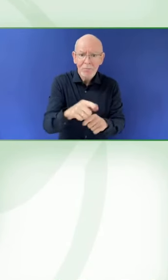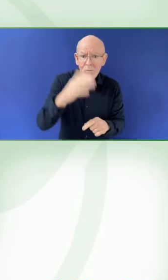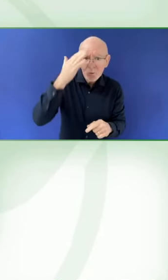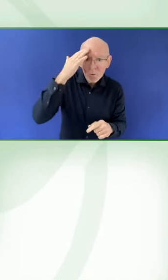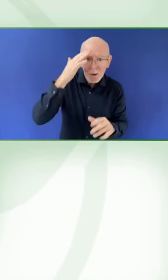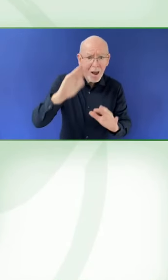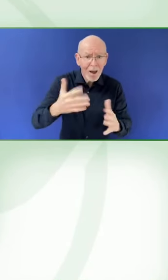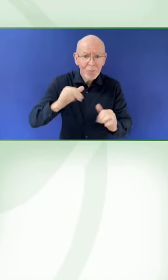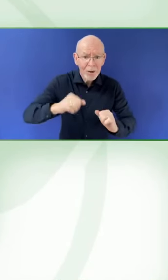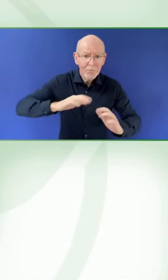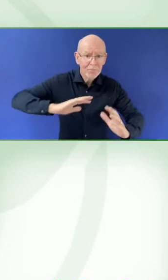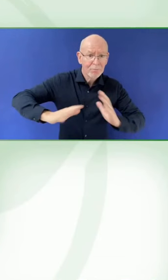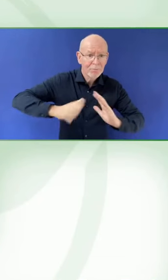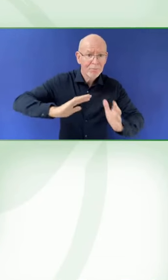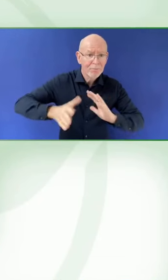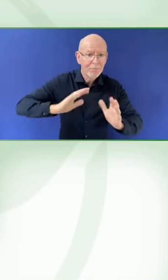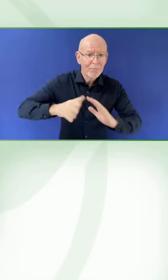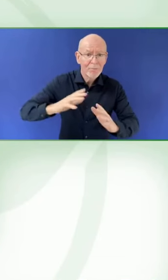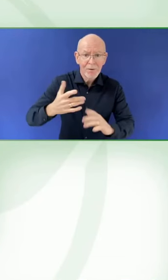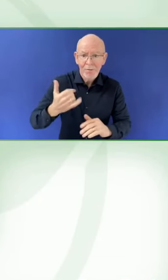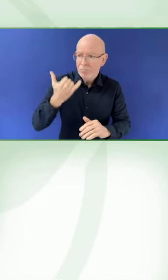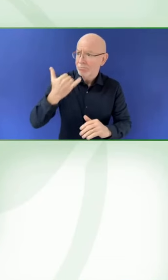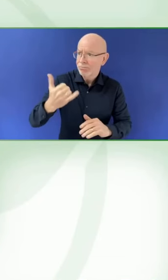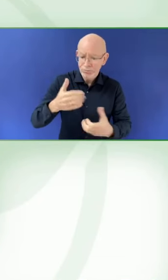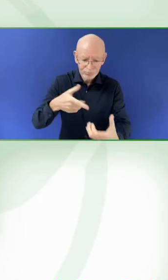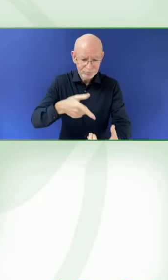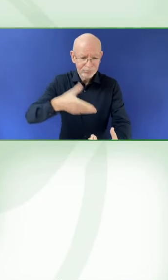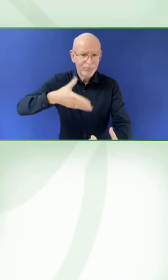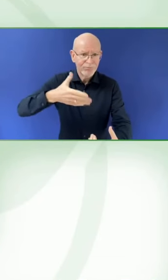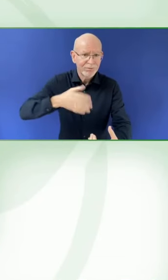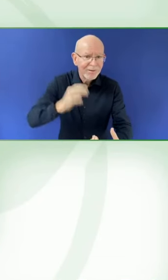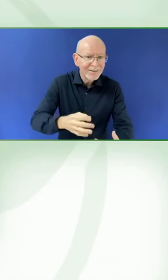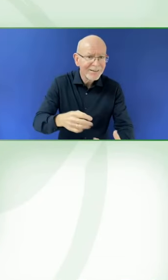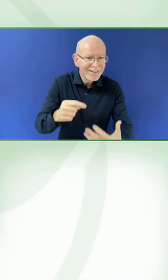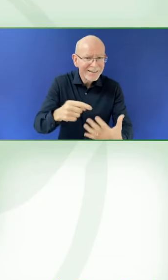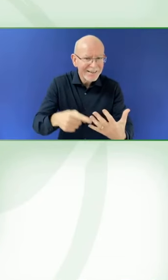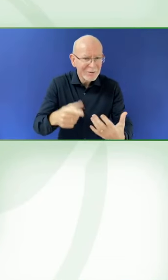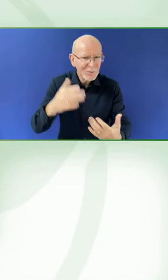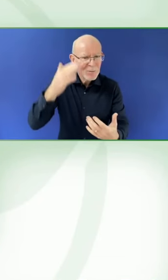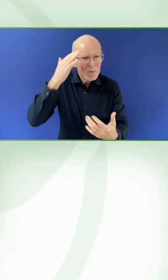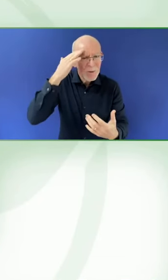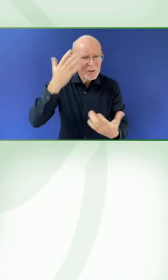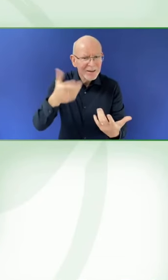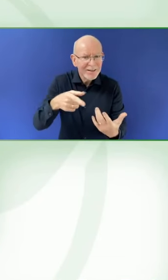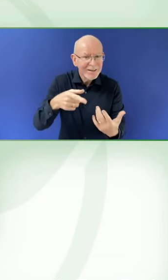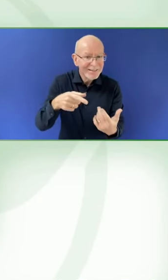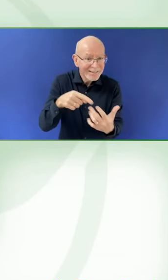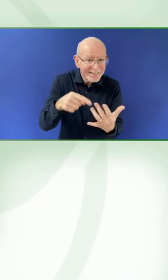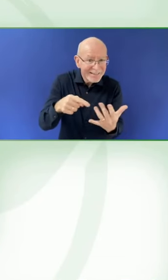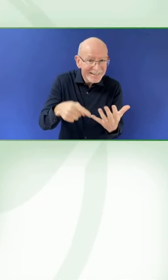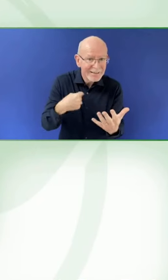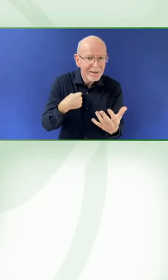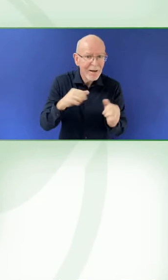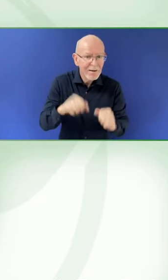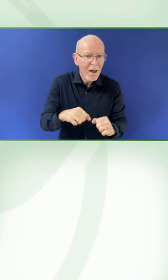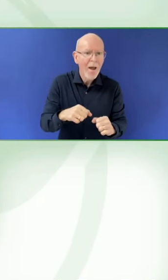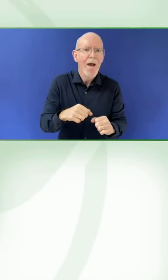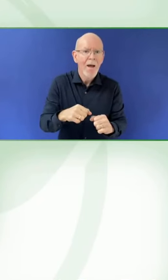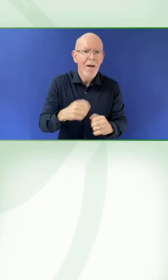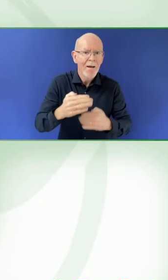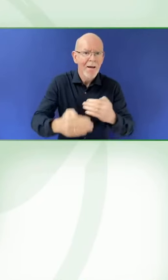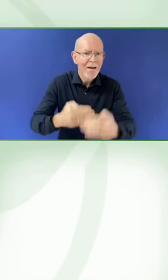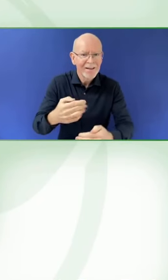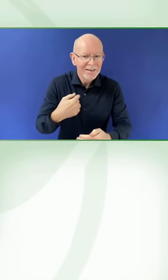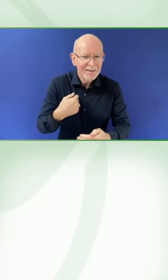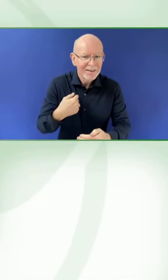in civil society, but also in the workplace. Major employers around the world employ librarians to